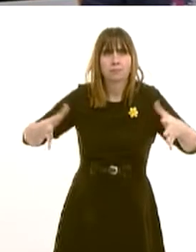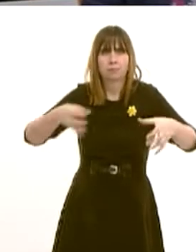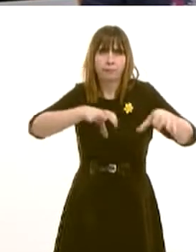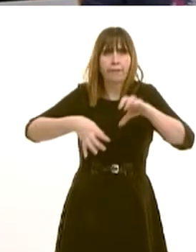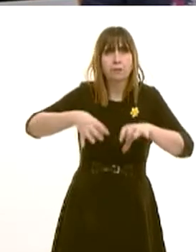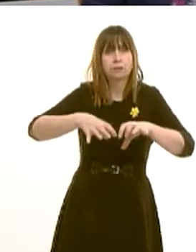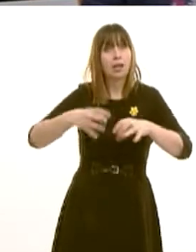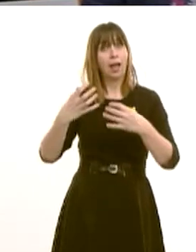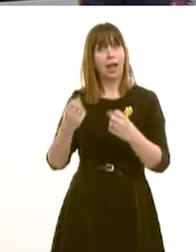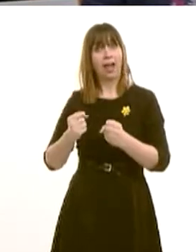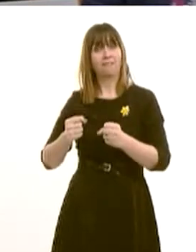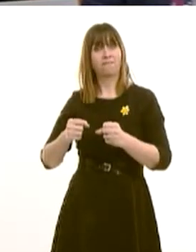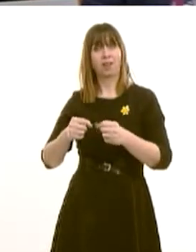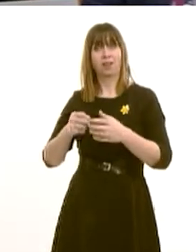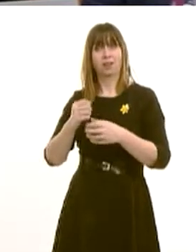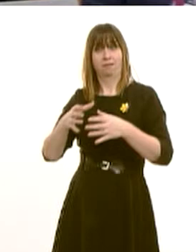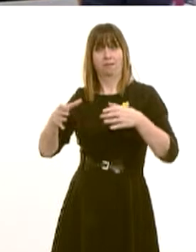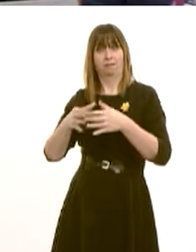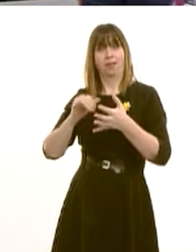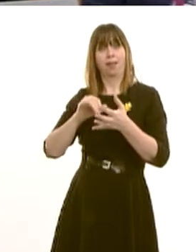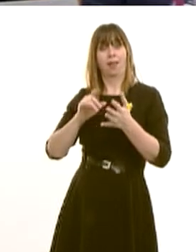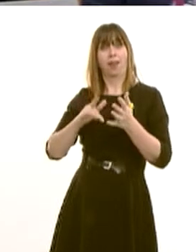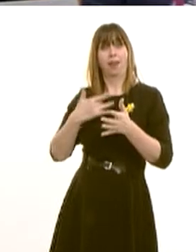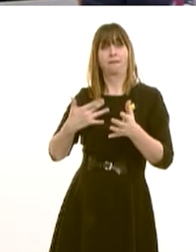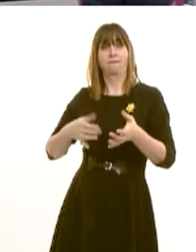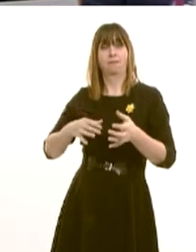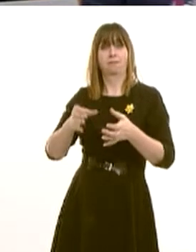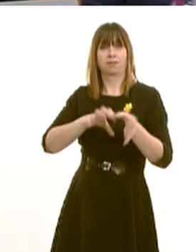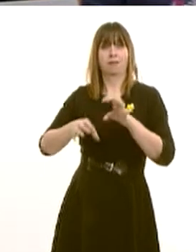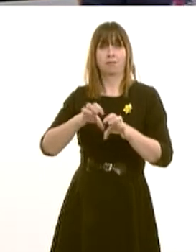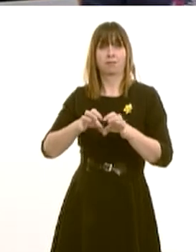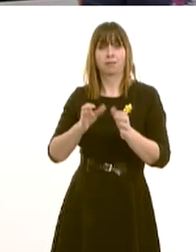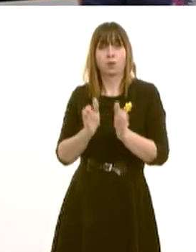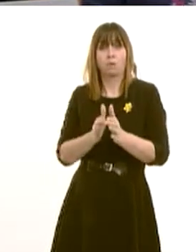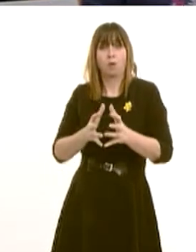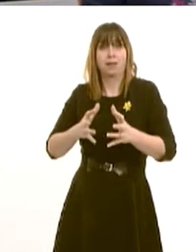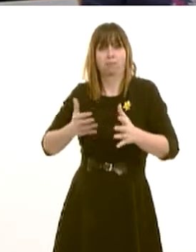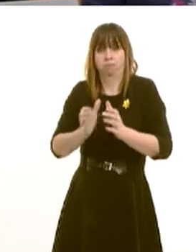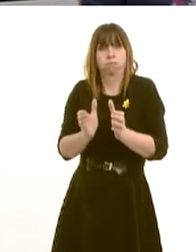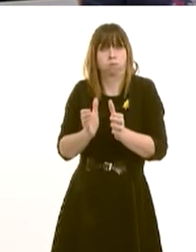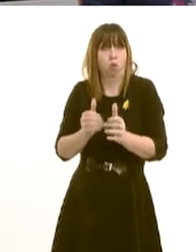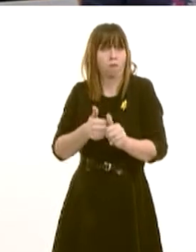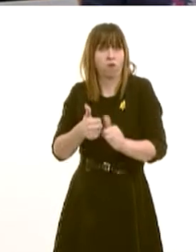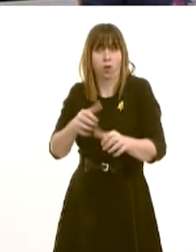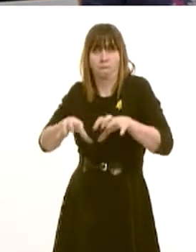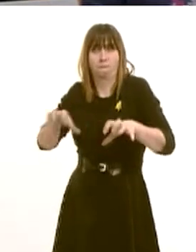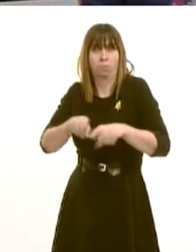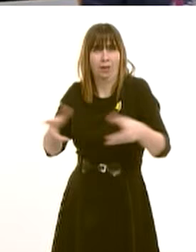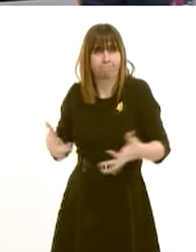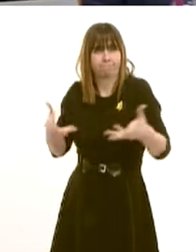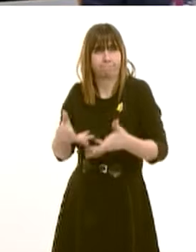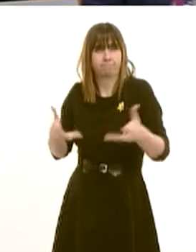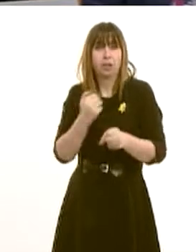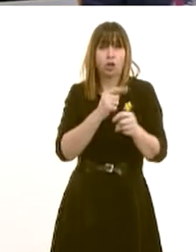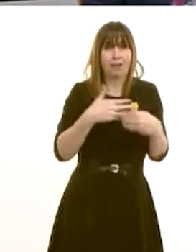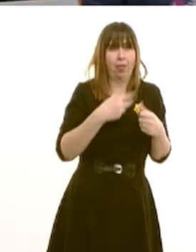Billage, which has attracted eight life sciences SMEs to establish their business at the GE site. And officials are in discussion with GE Healthcare